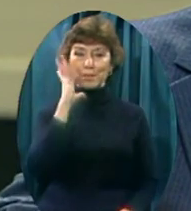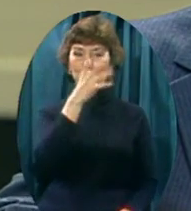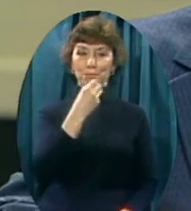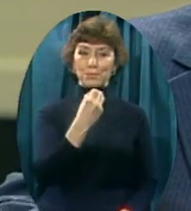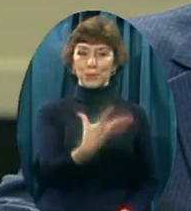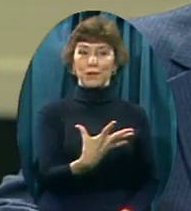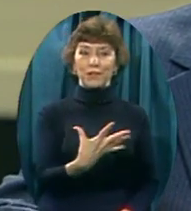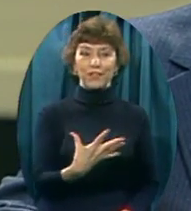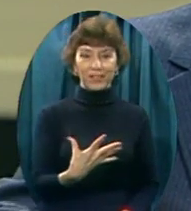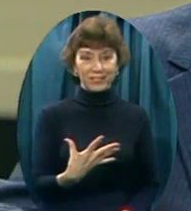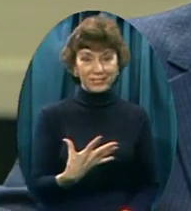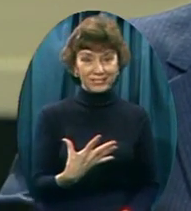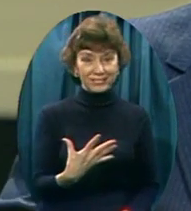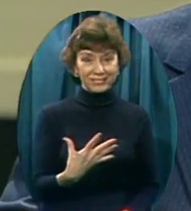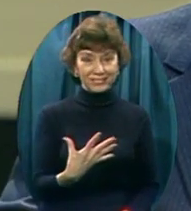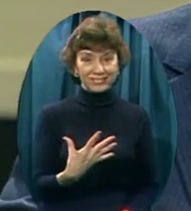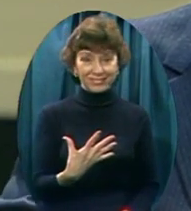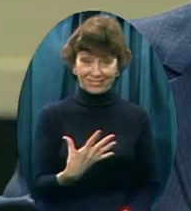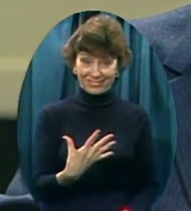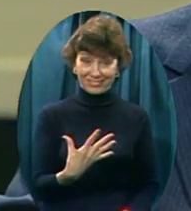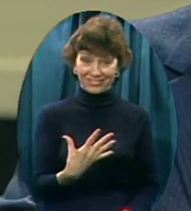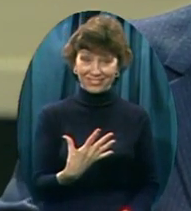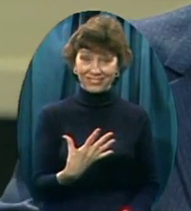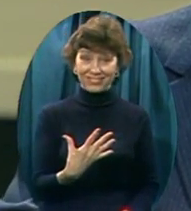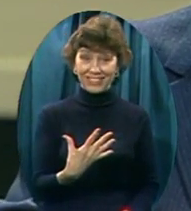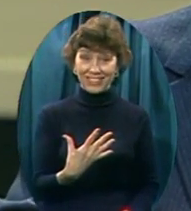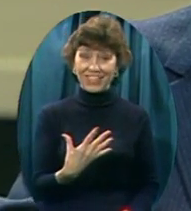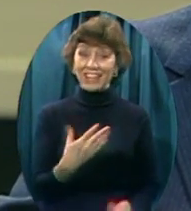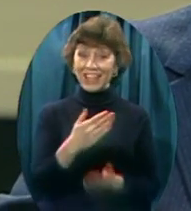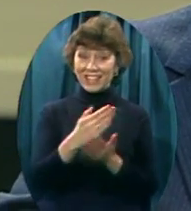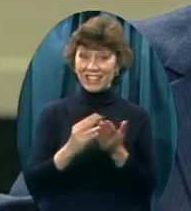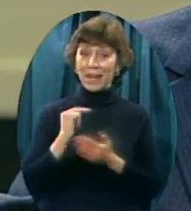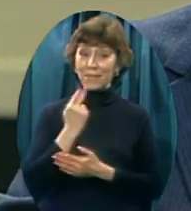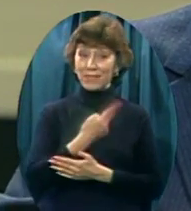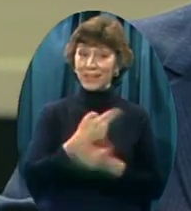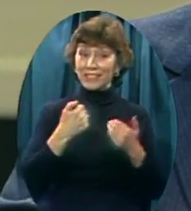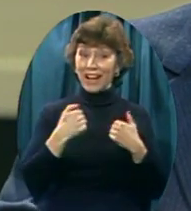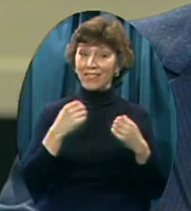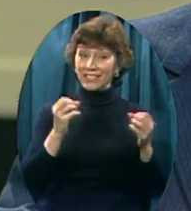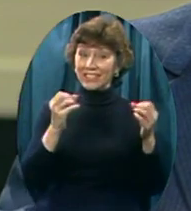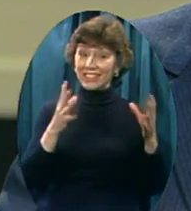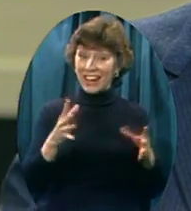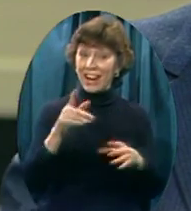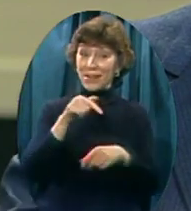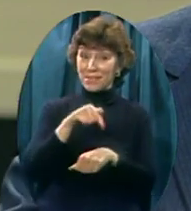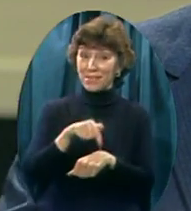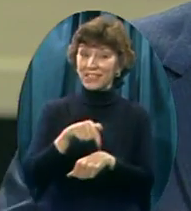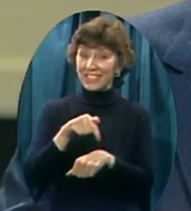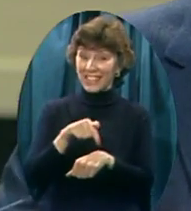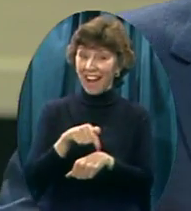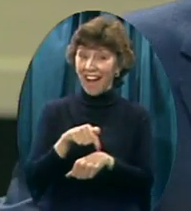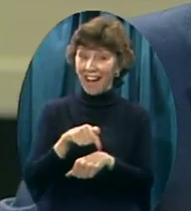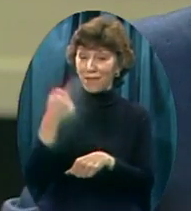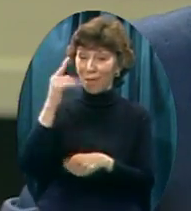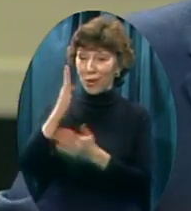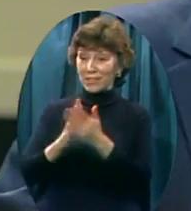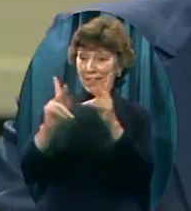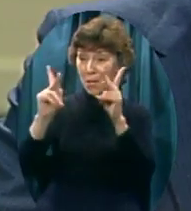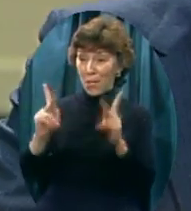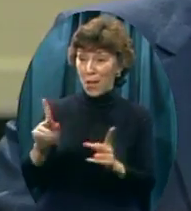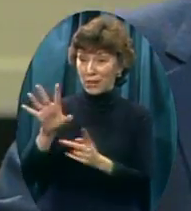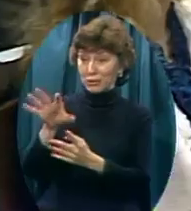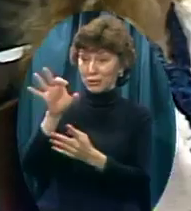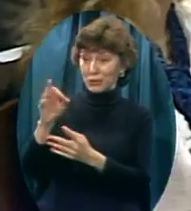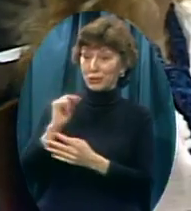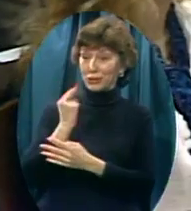beholder And thank God For that For some of us Would have had A terrible time Being picked out By anybody But at the same